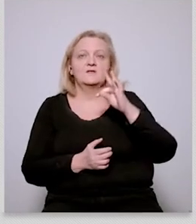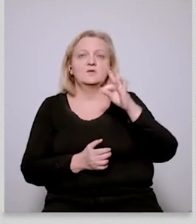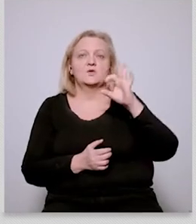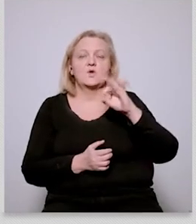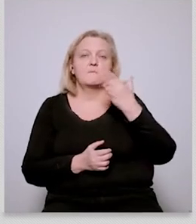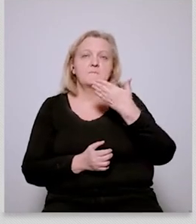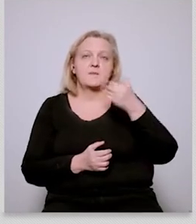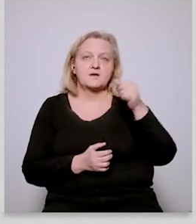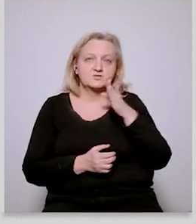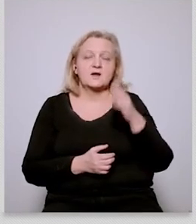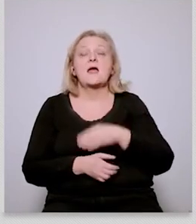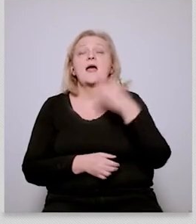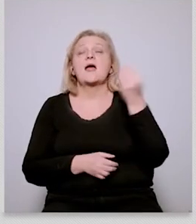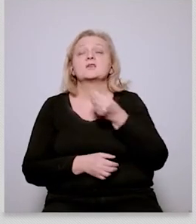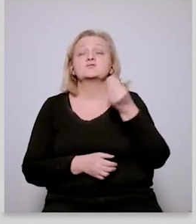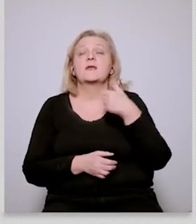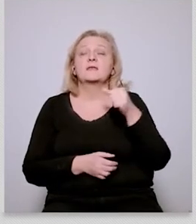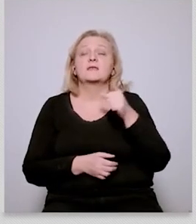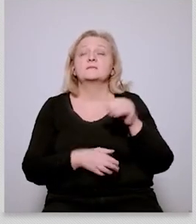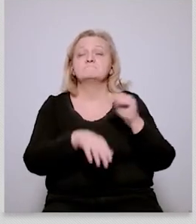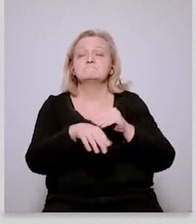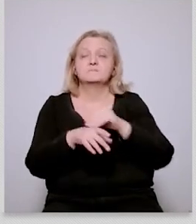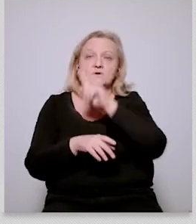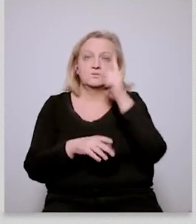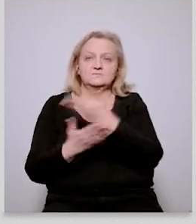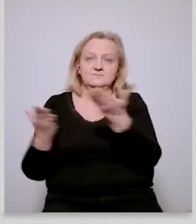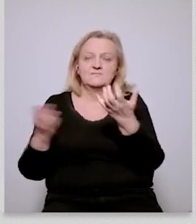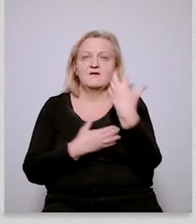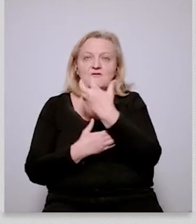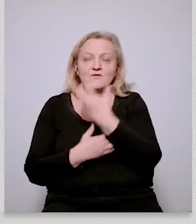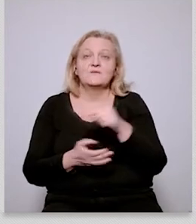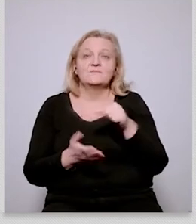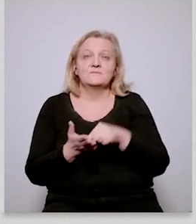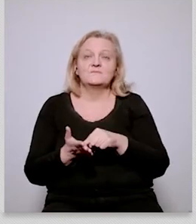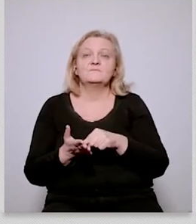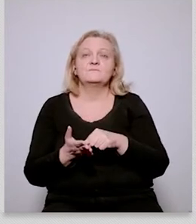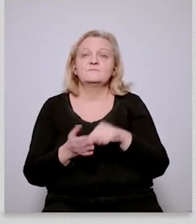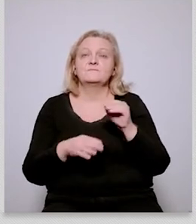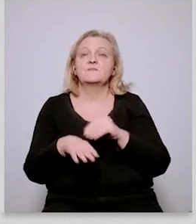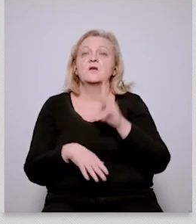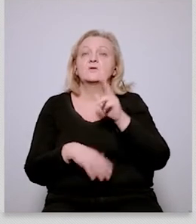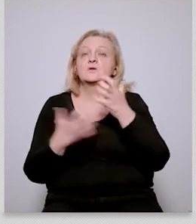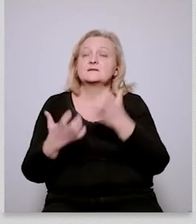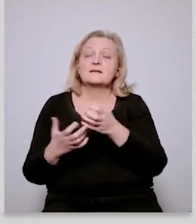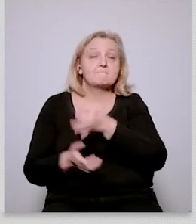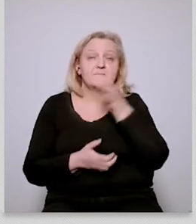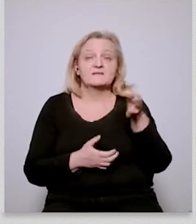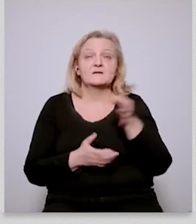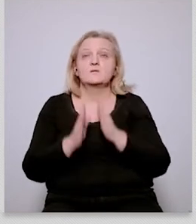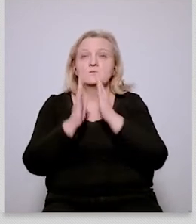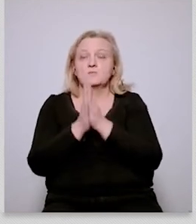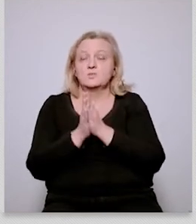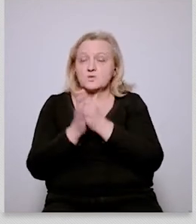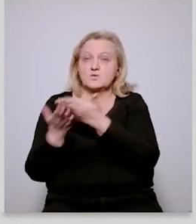to our viewers if anybody wants to ask a question please um use the chat uh on